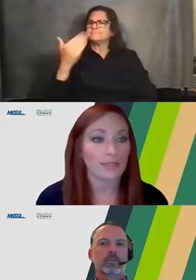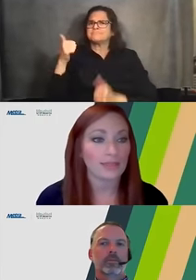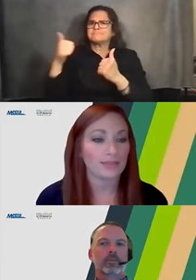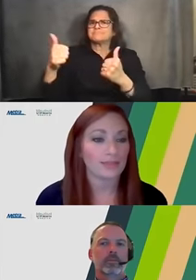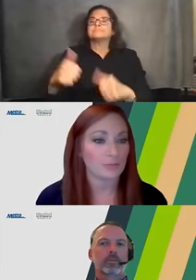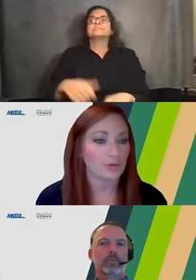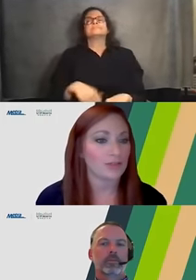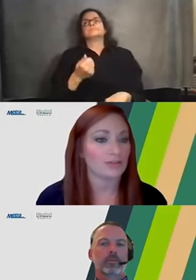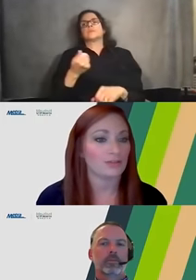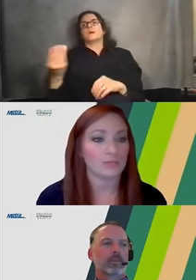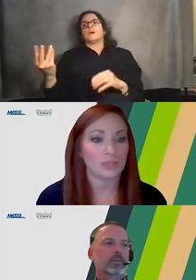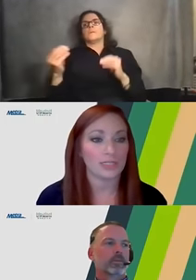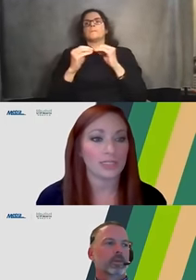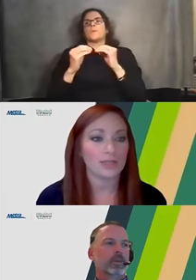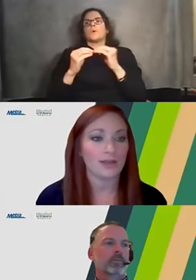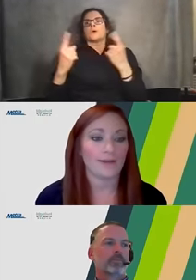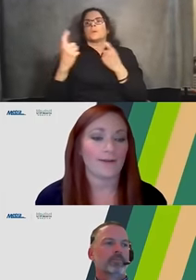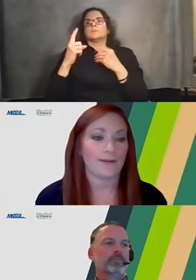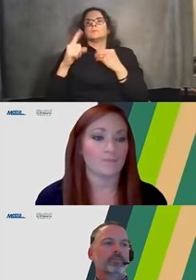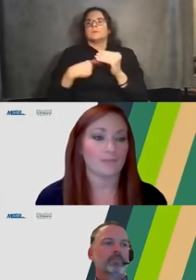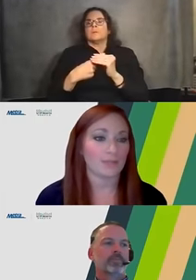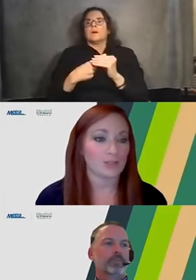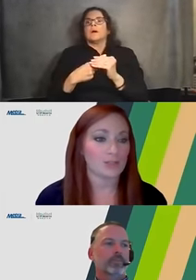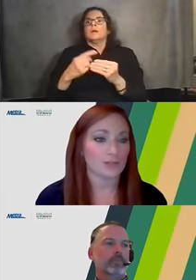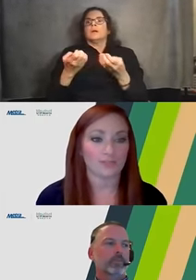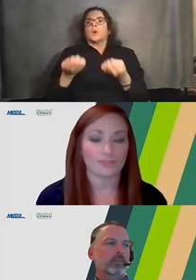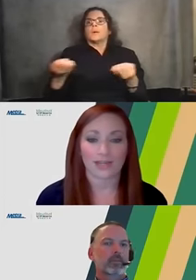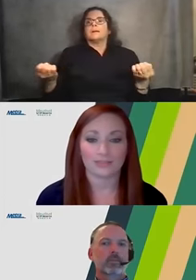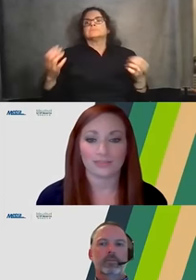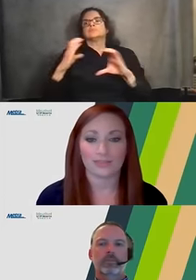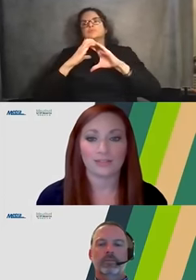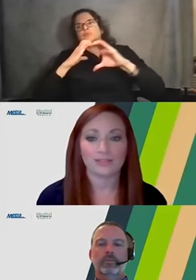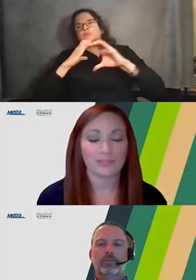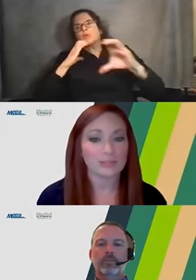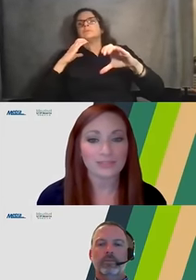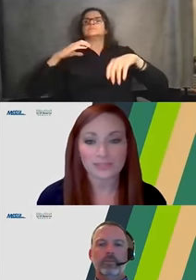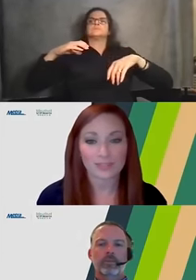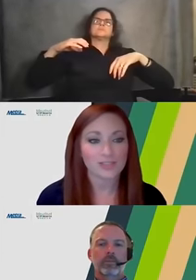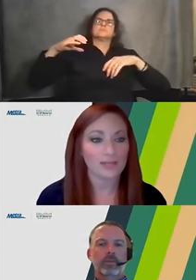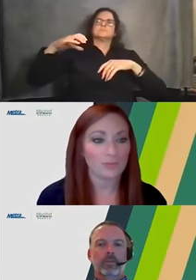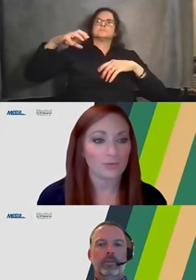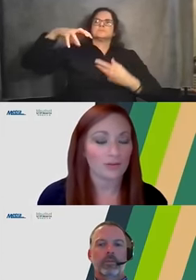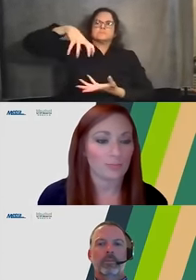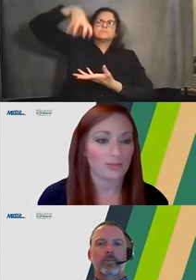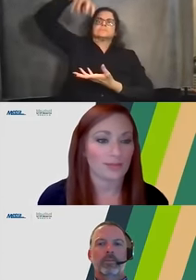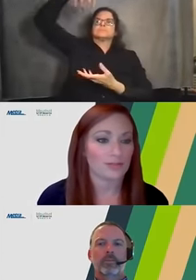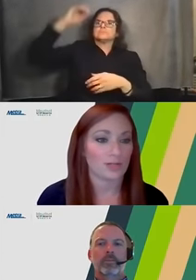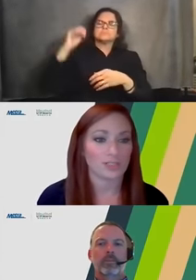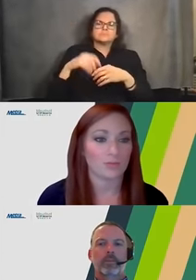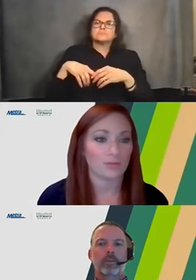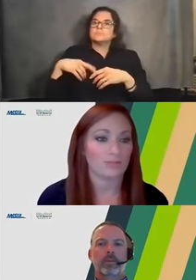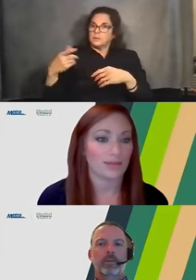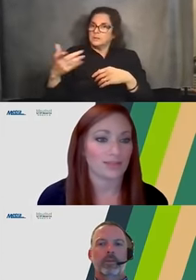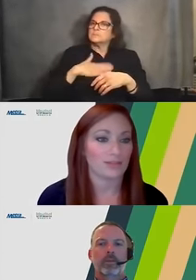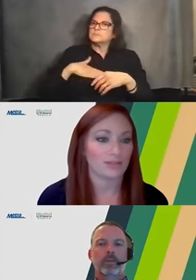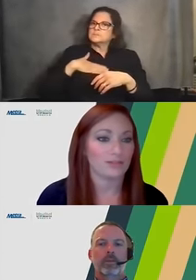equipment in the neighborhood in the community. I'm not sure if that is something that's been discussed just yet, but want to open that as a